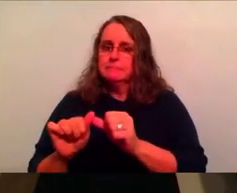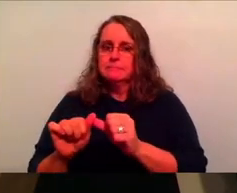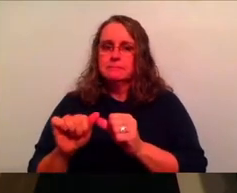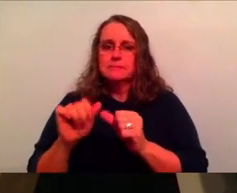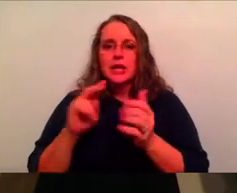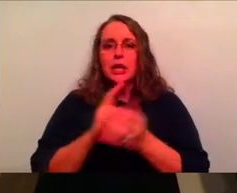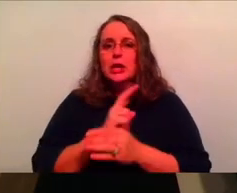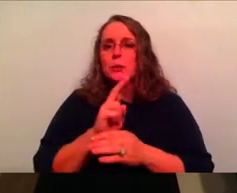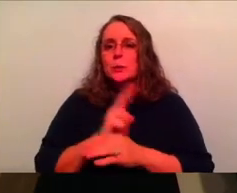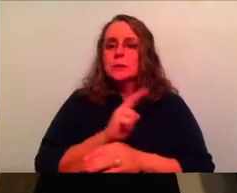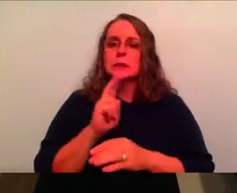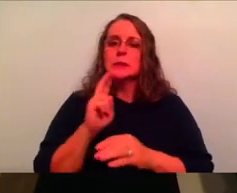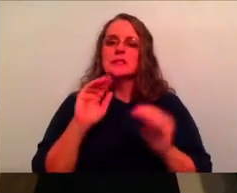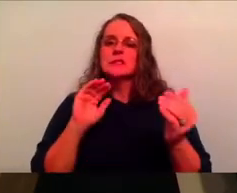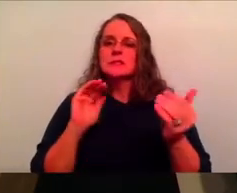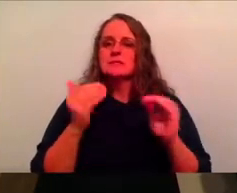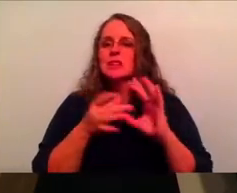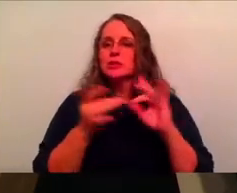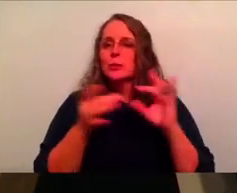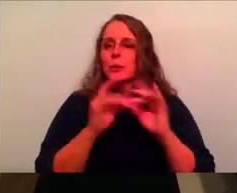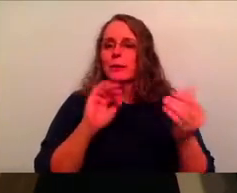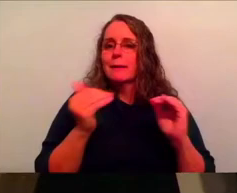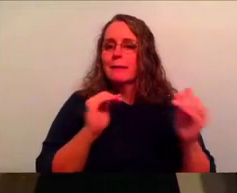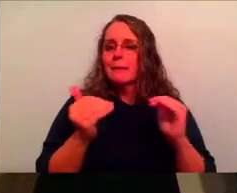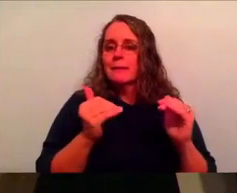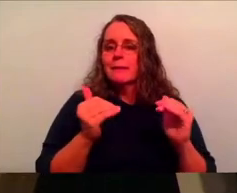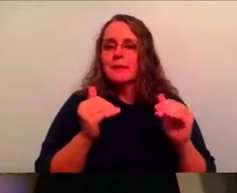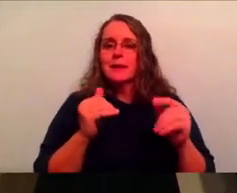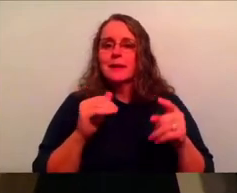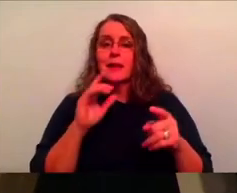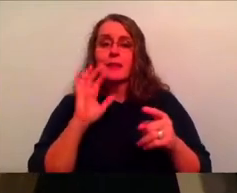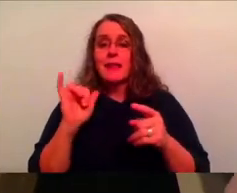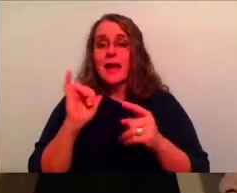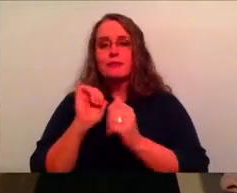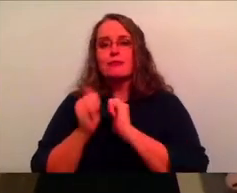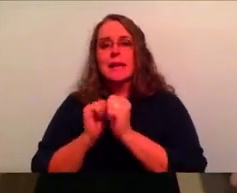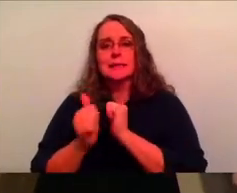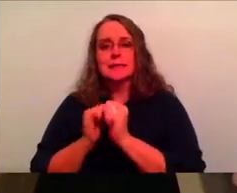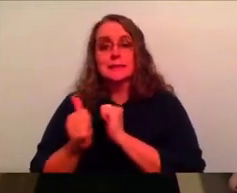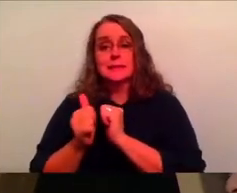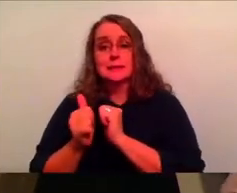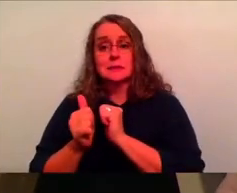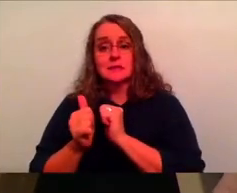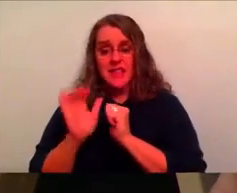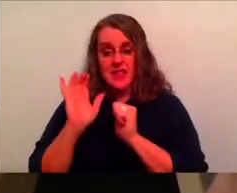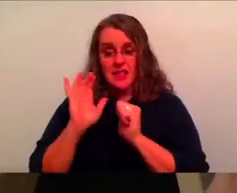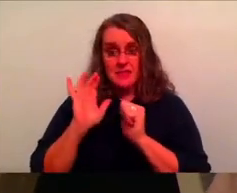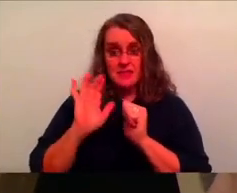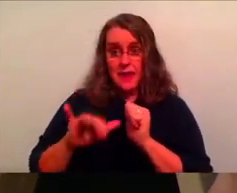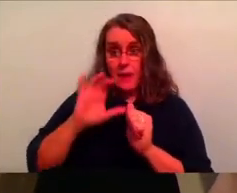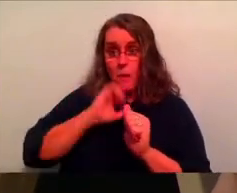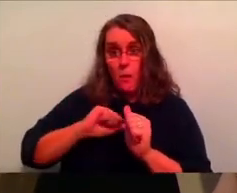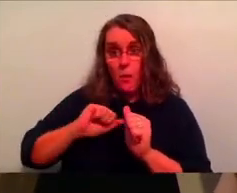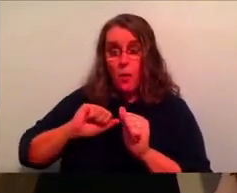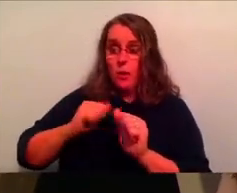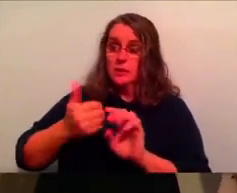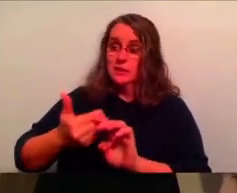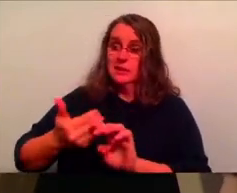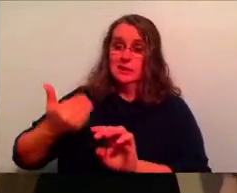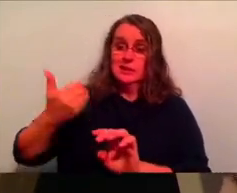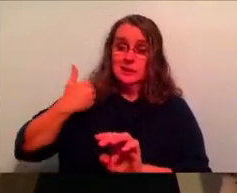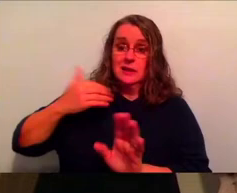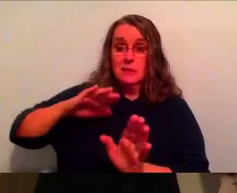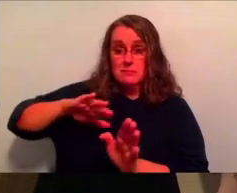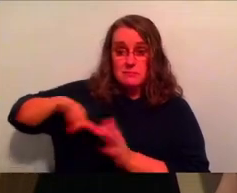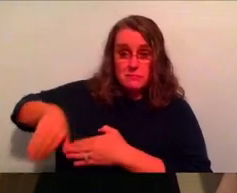athleticism. So like he's talking about a race here. I'm putting it behind me and I'm running forward. I'm pressing forward.